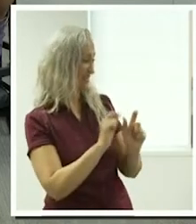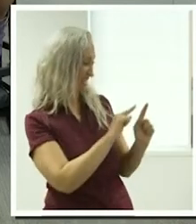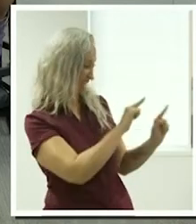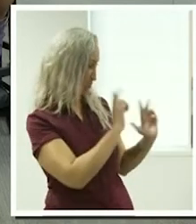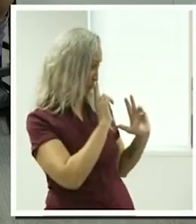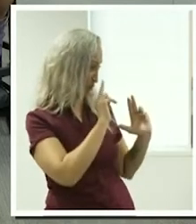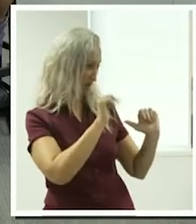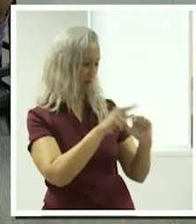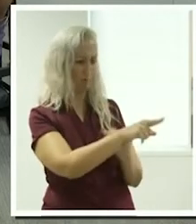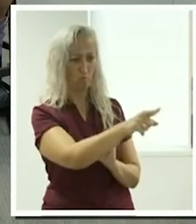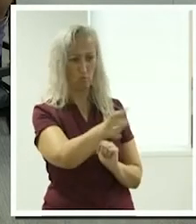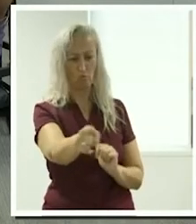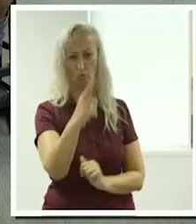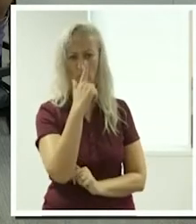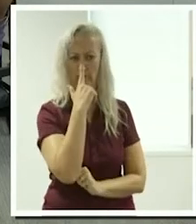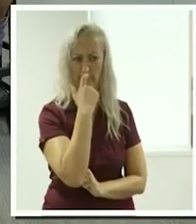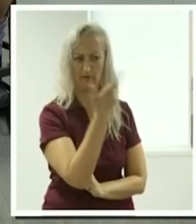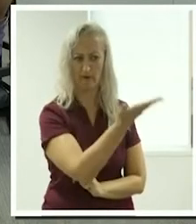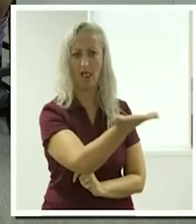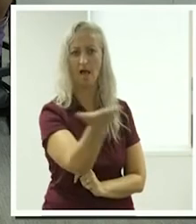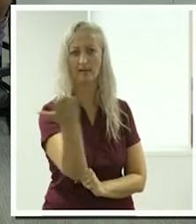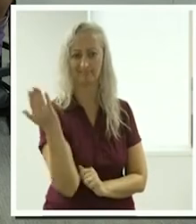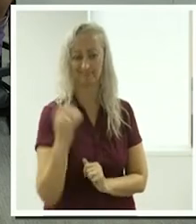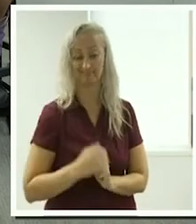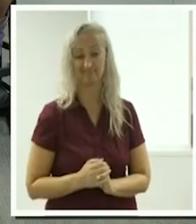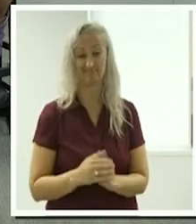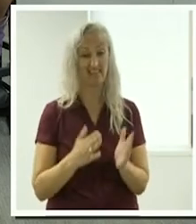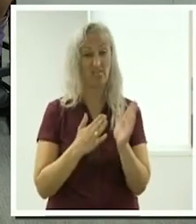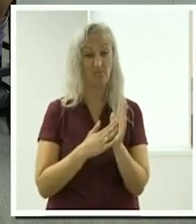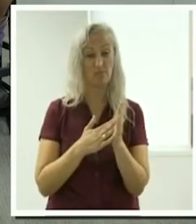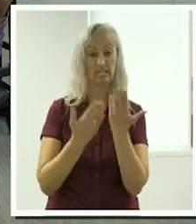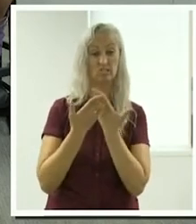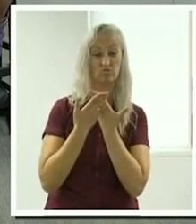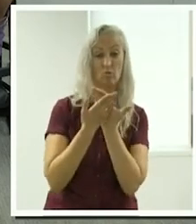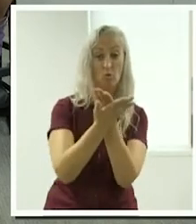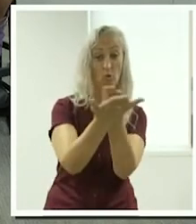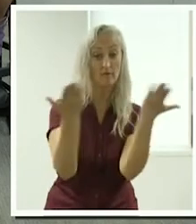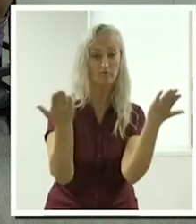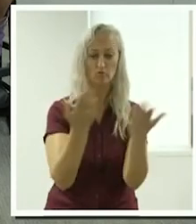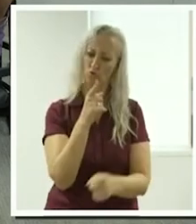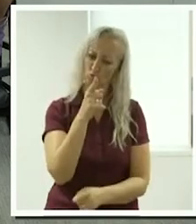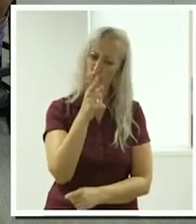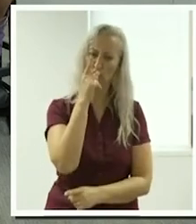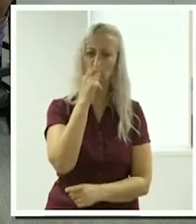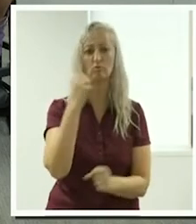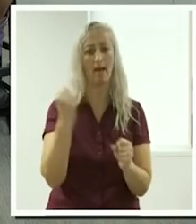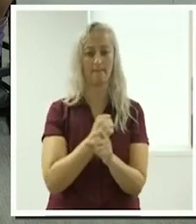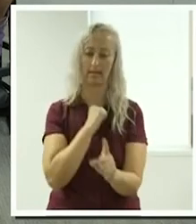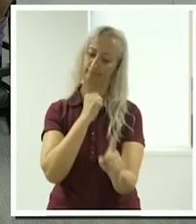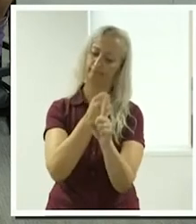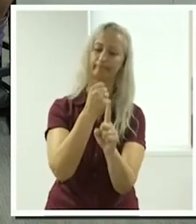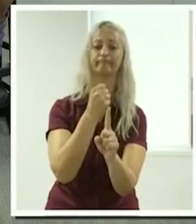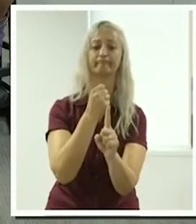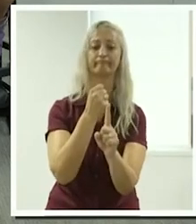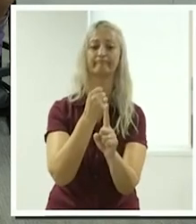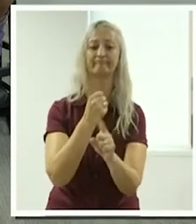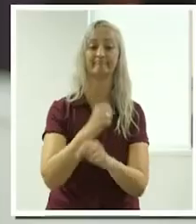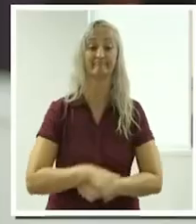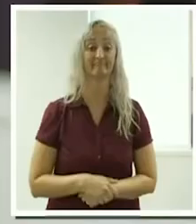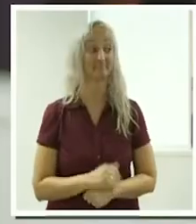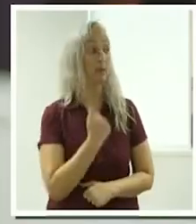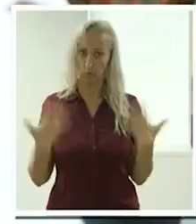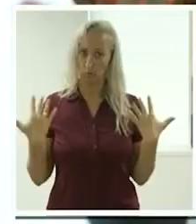are very very lucky and i think the message to everybody out there is you actually can make a difference yes back to peter